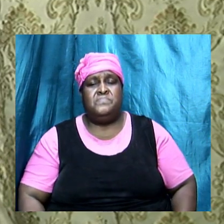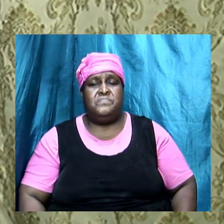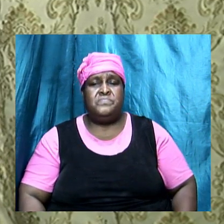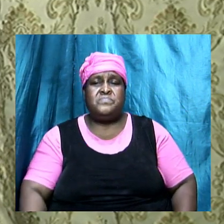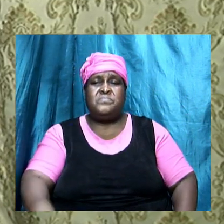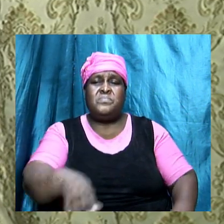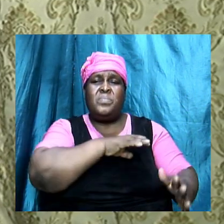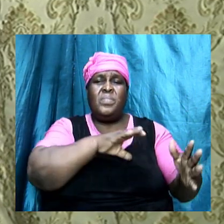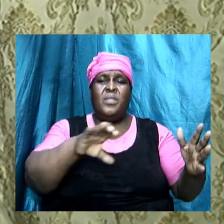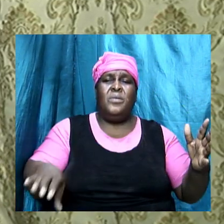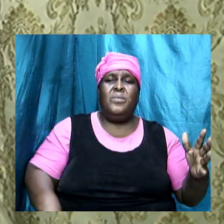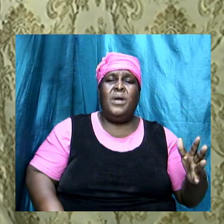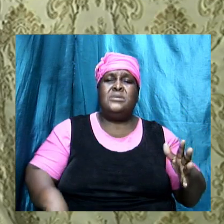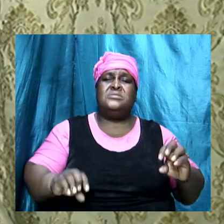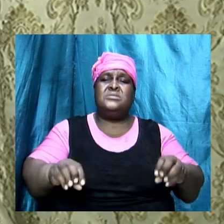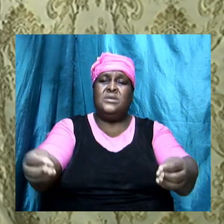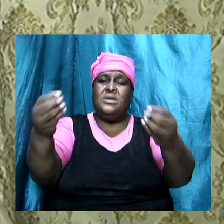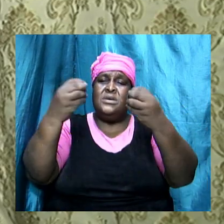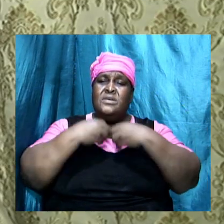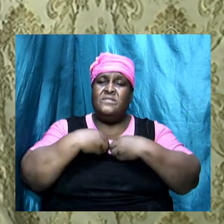Christ has given us liberty